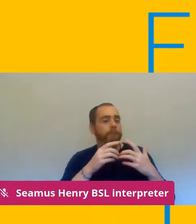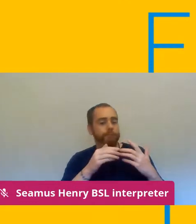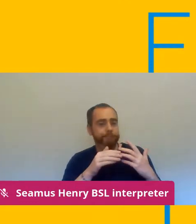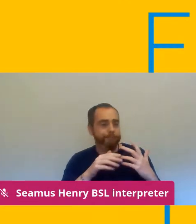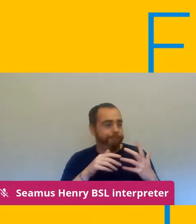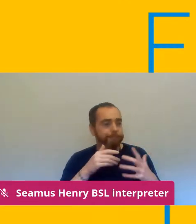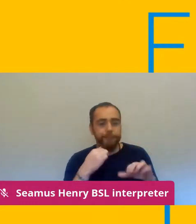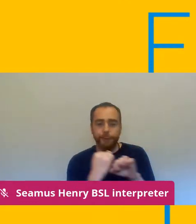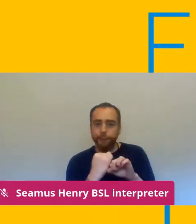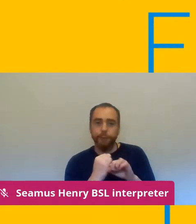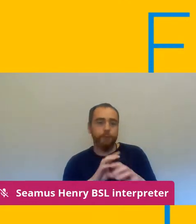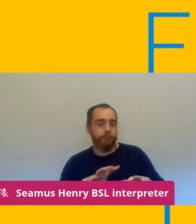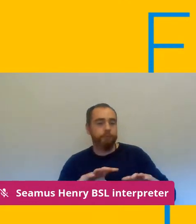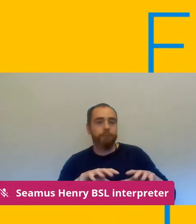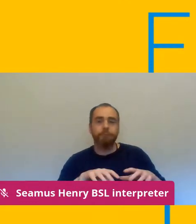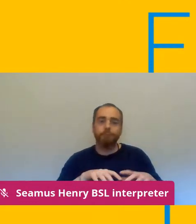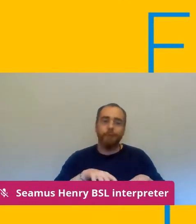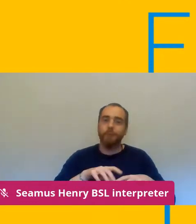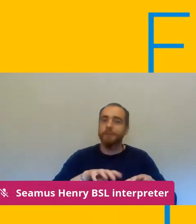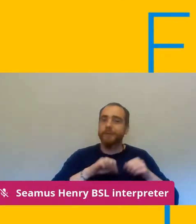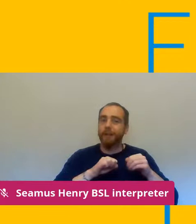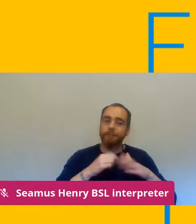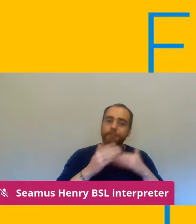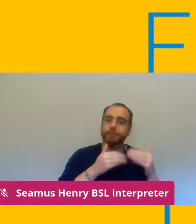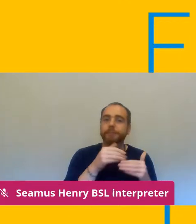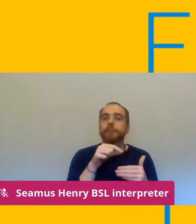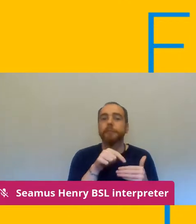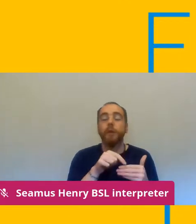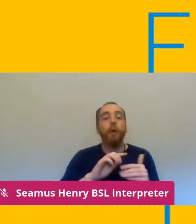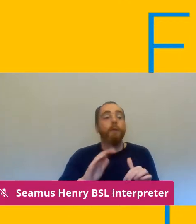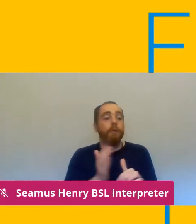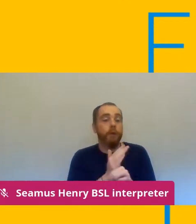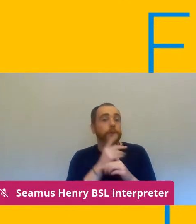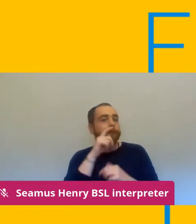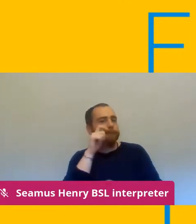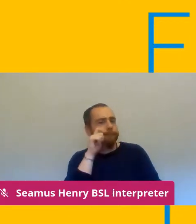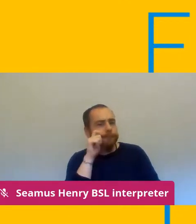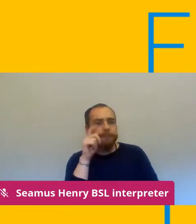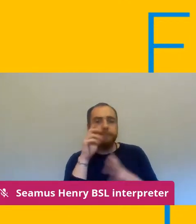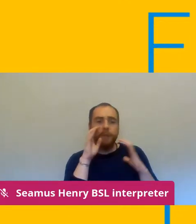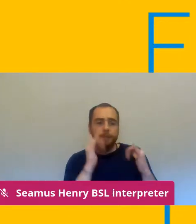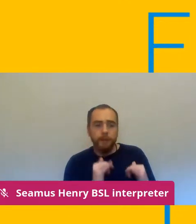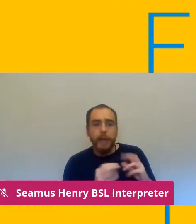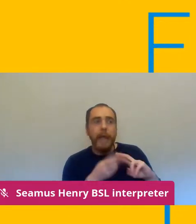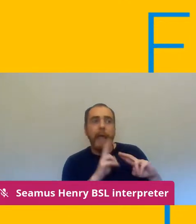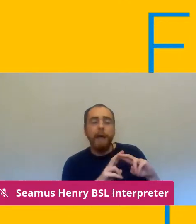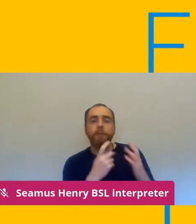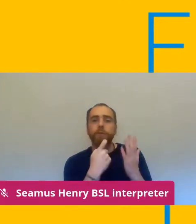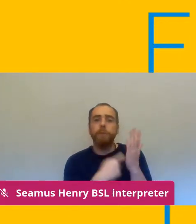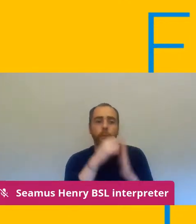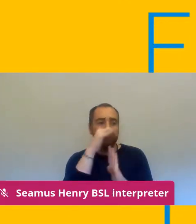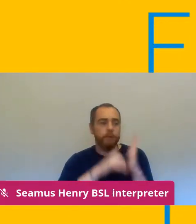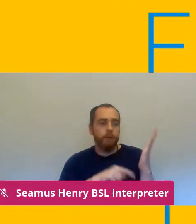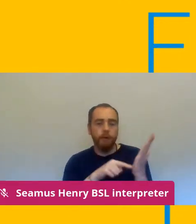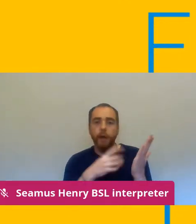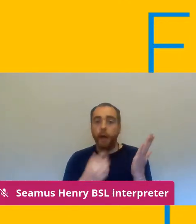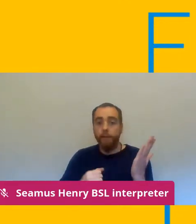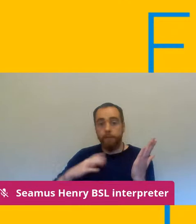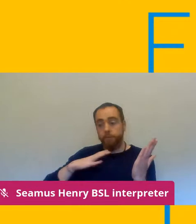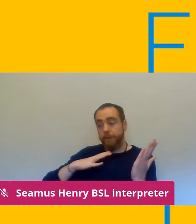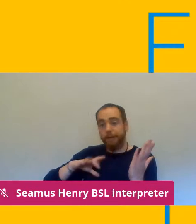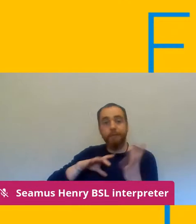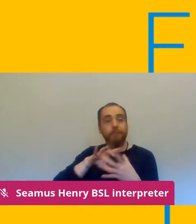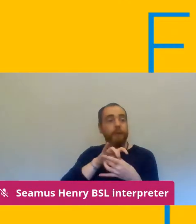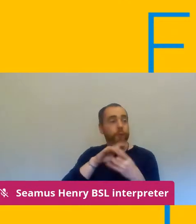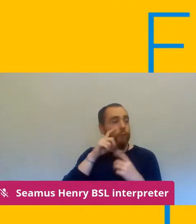their functions the statutory functions which involves investigations inspections so any reports or findings you've got should be used and